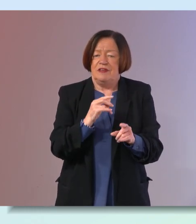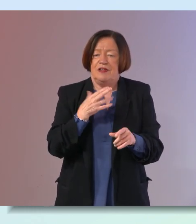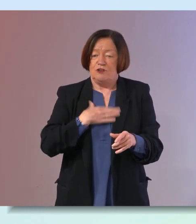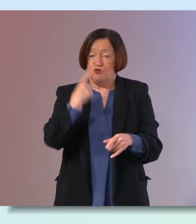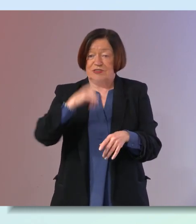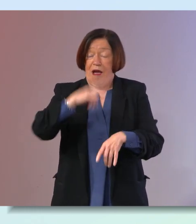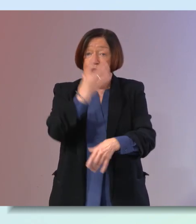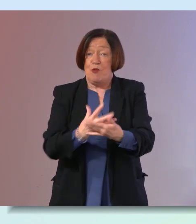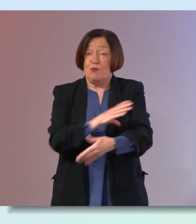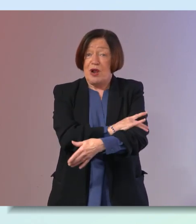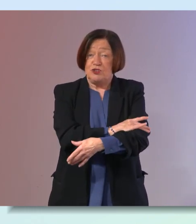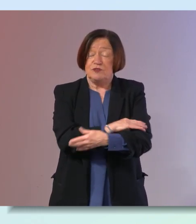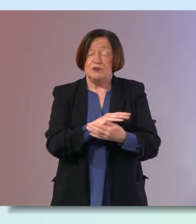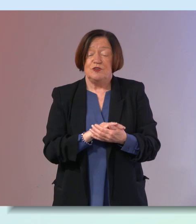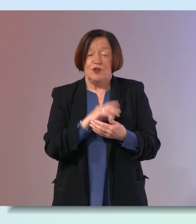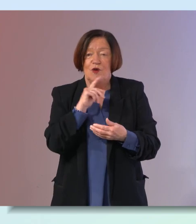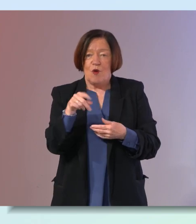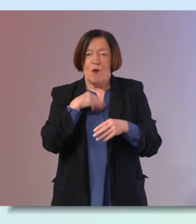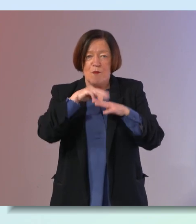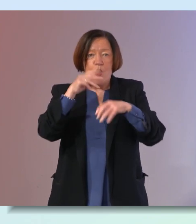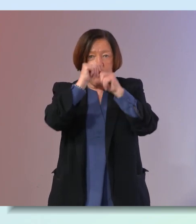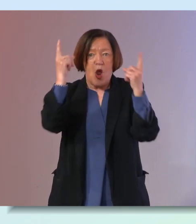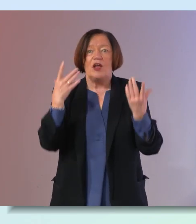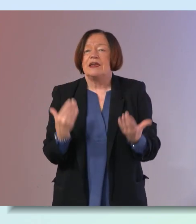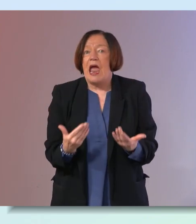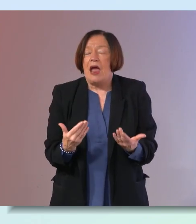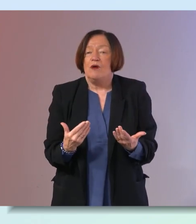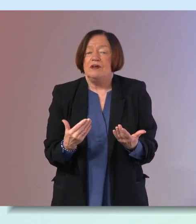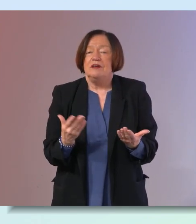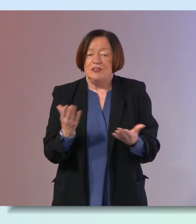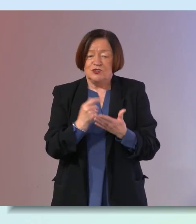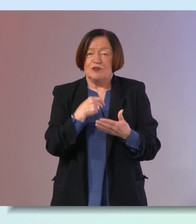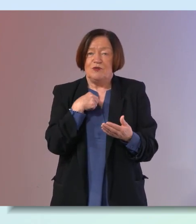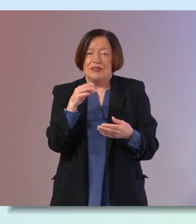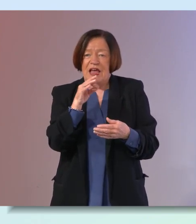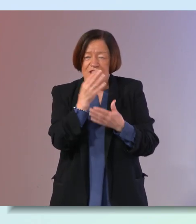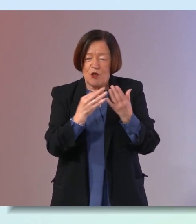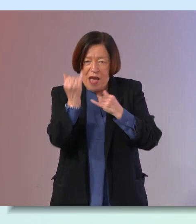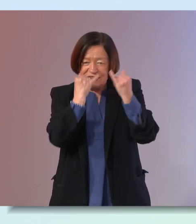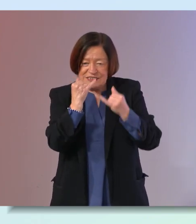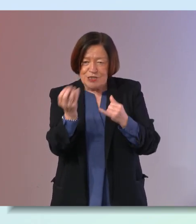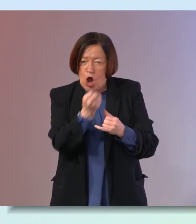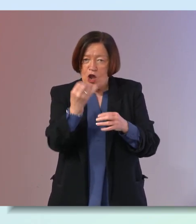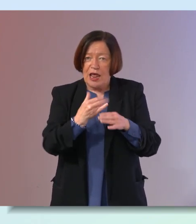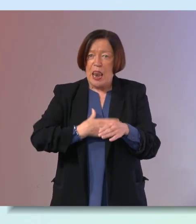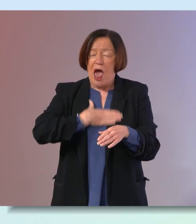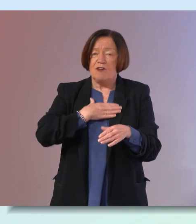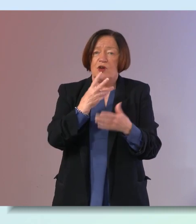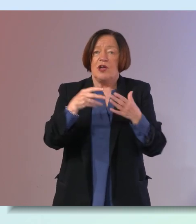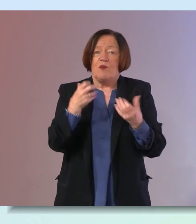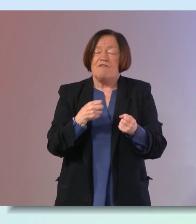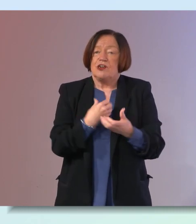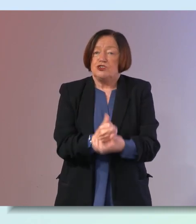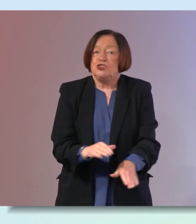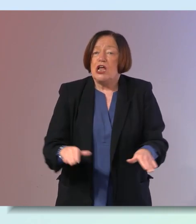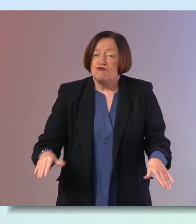pressure but what we're increasingly aware of now is that sometimes we get little clues earlier in life when we're having our